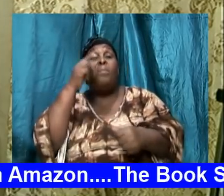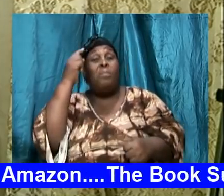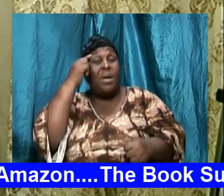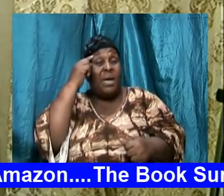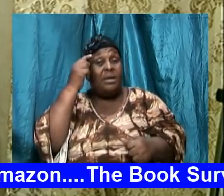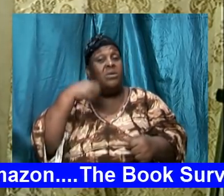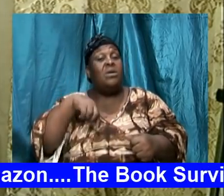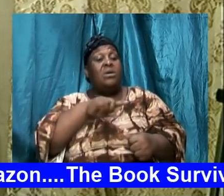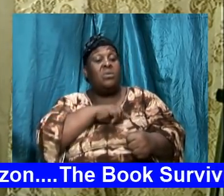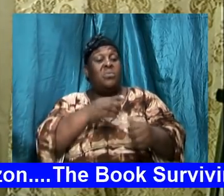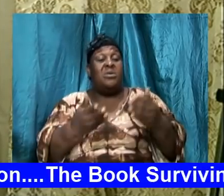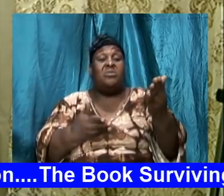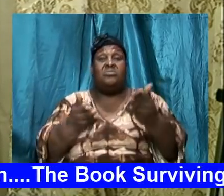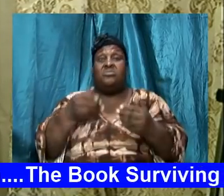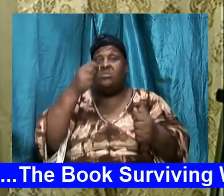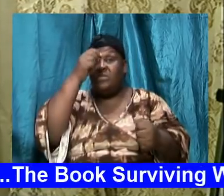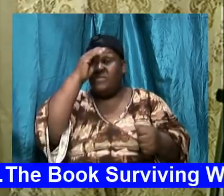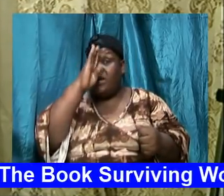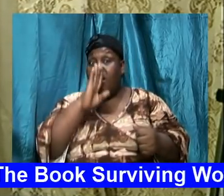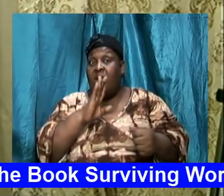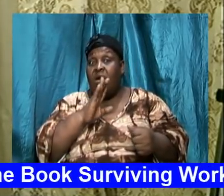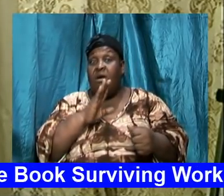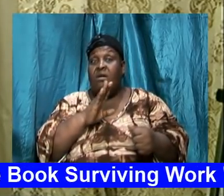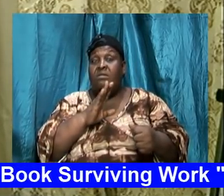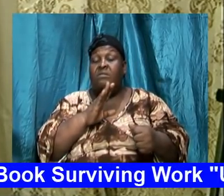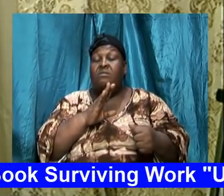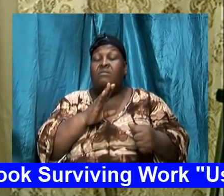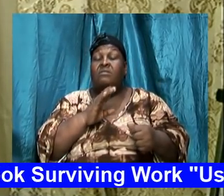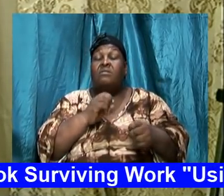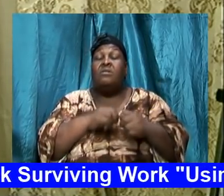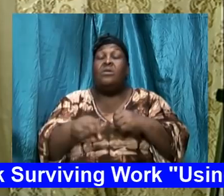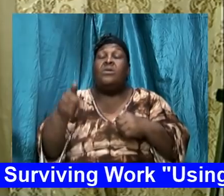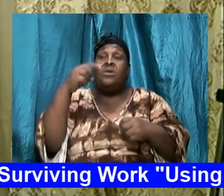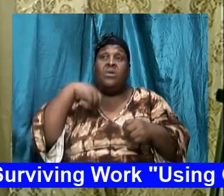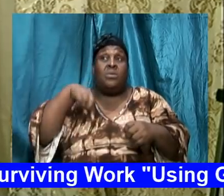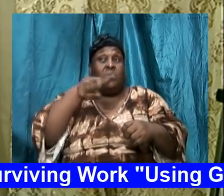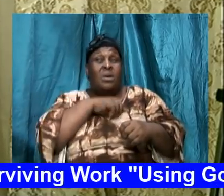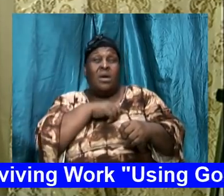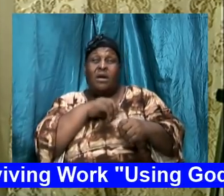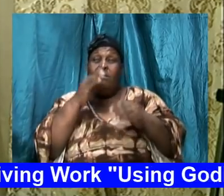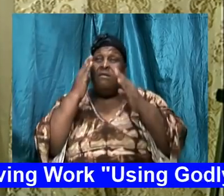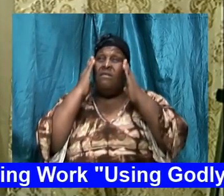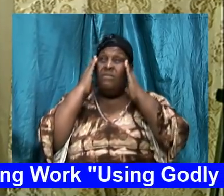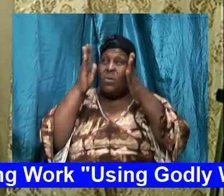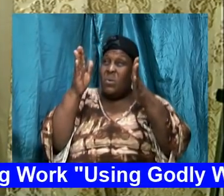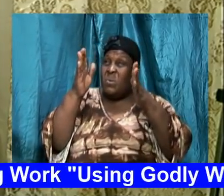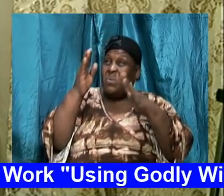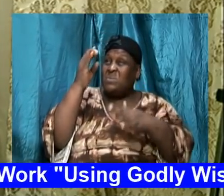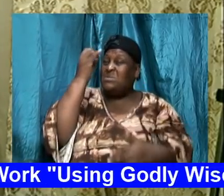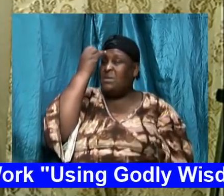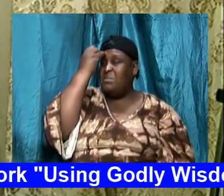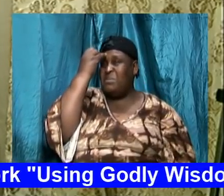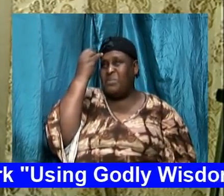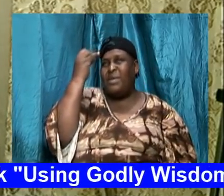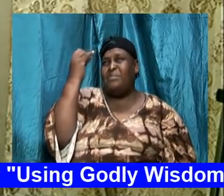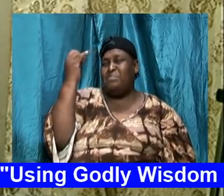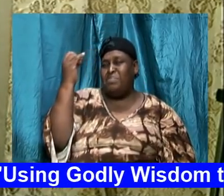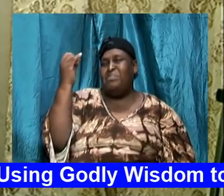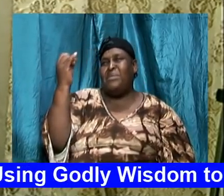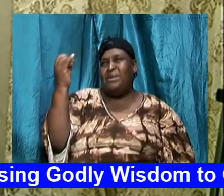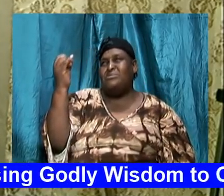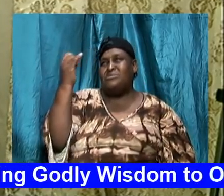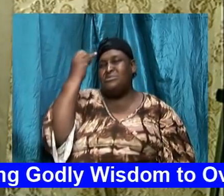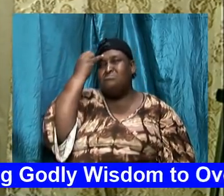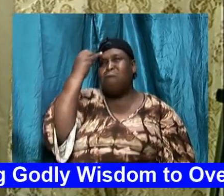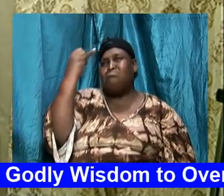things about God by virtue of the mind. The mind, therefore, is the control center. It is